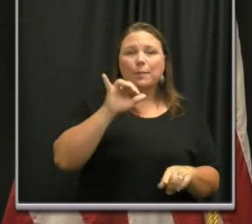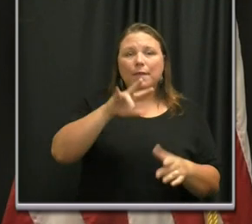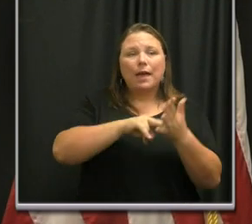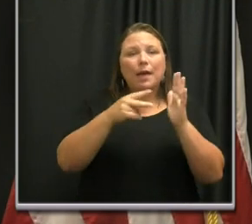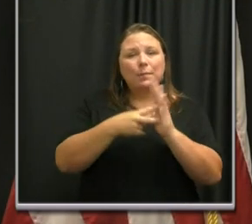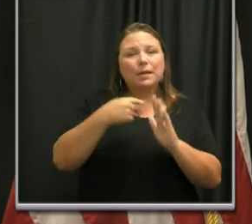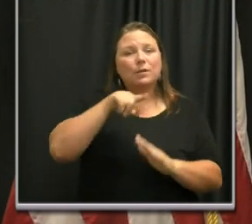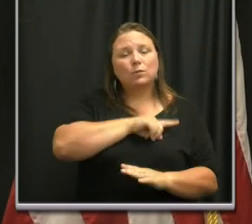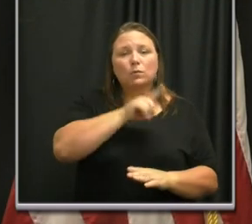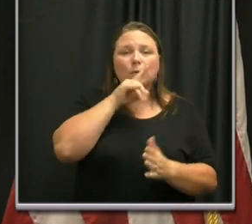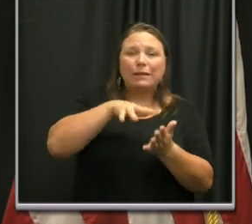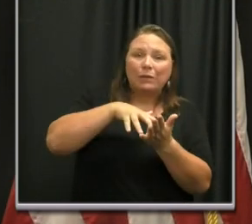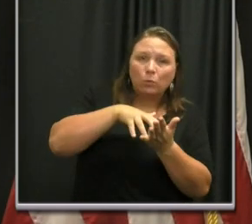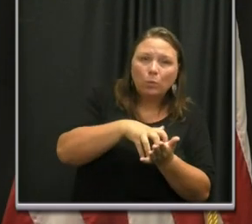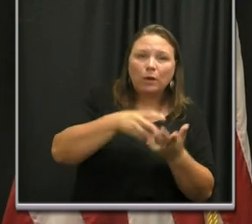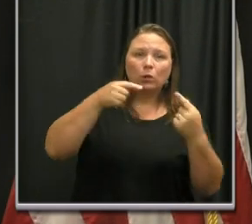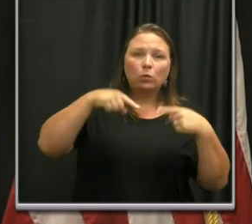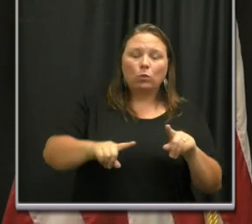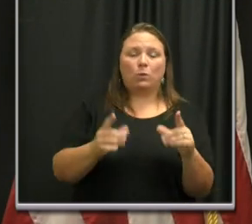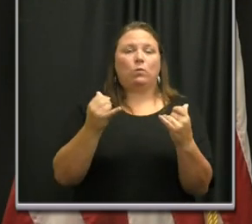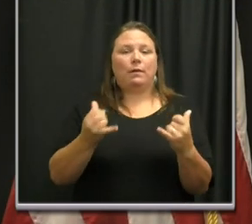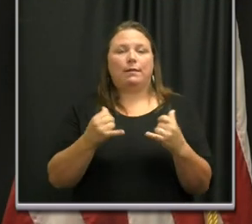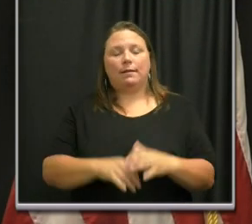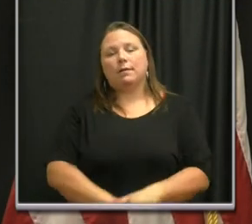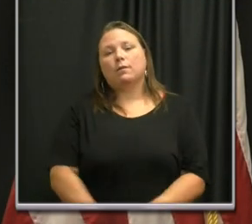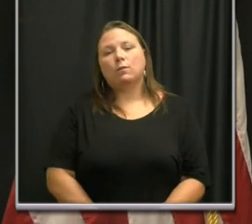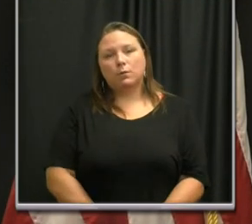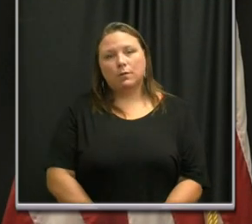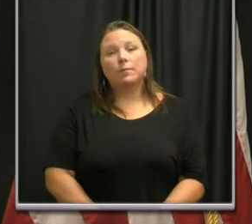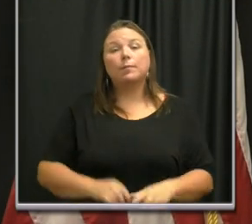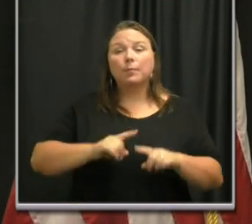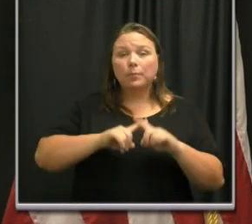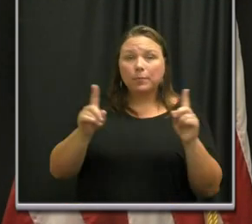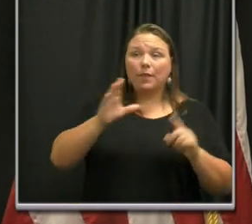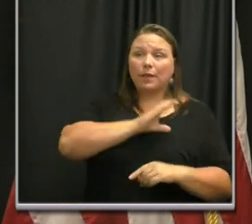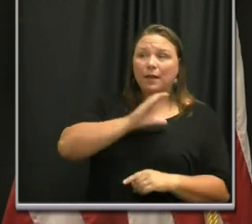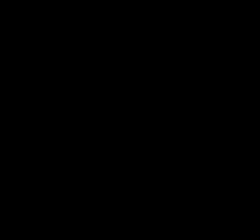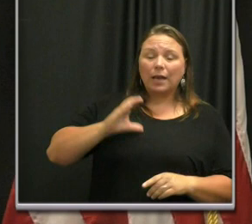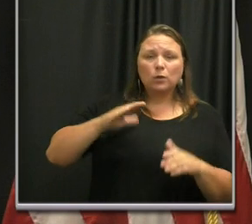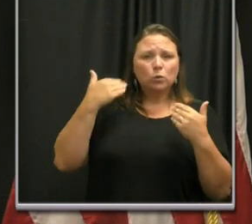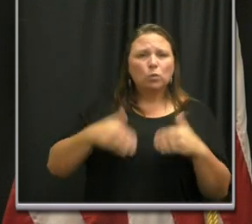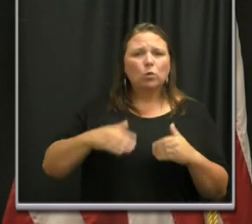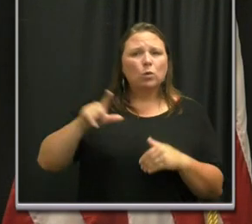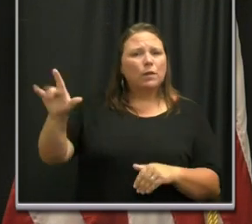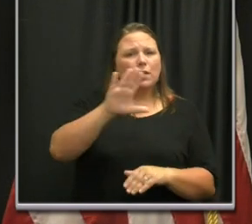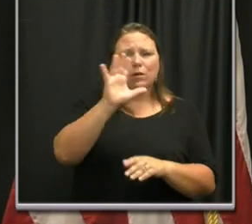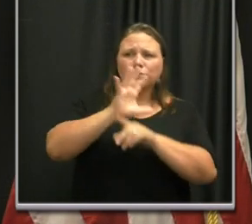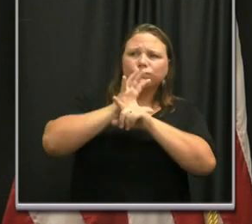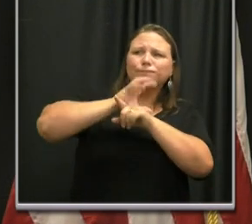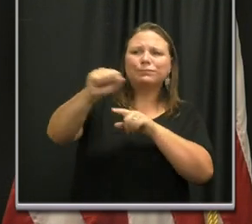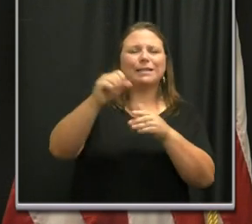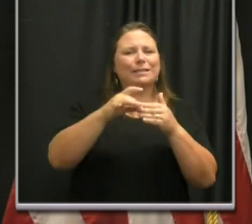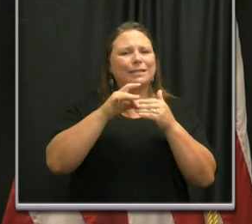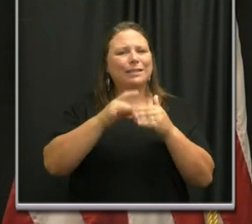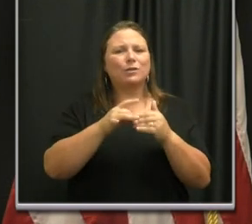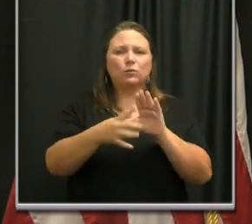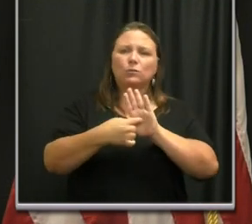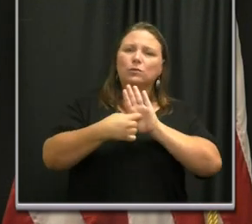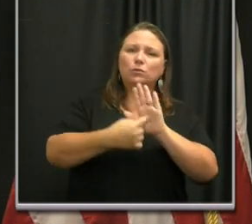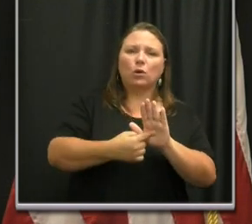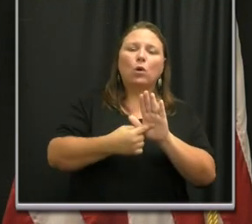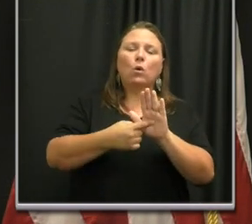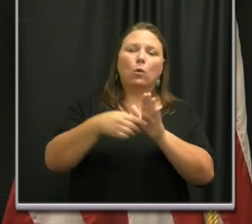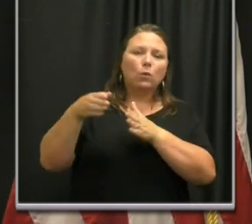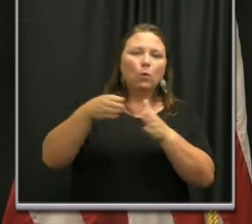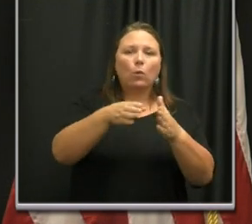particularly vulnerable in this time of crisis. But the council with incredible leadership has shown a